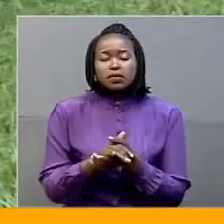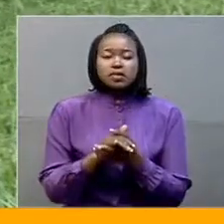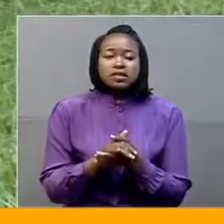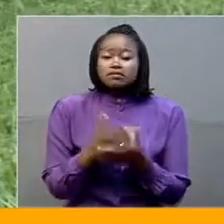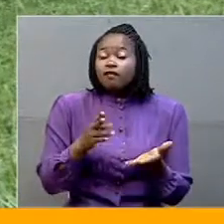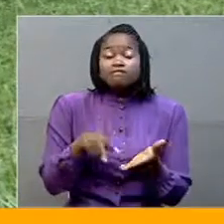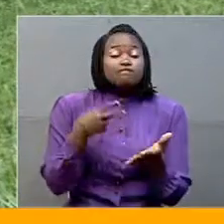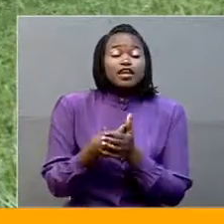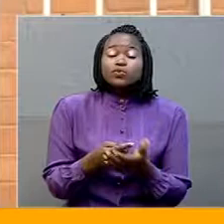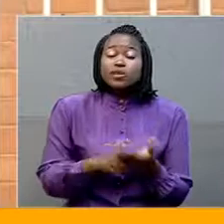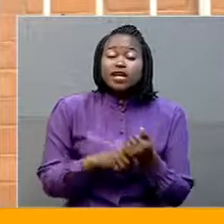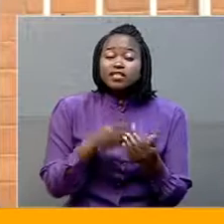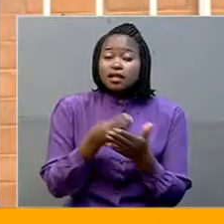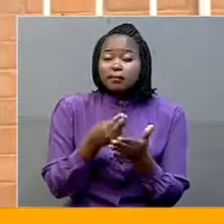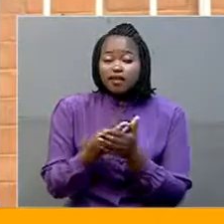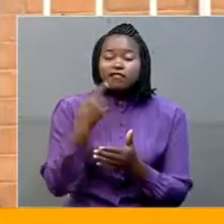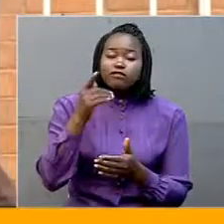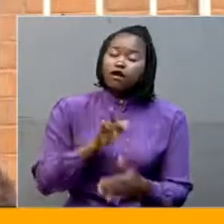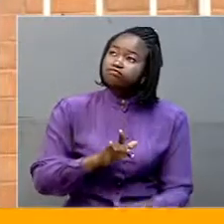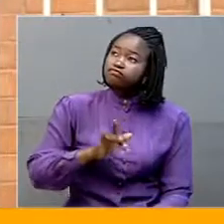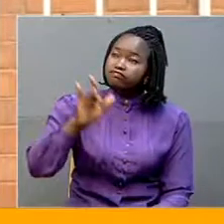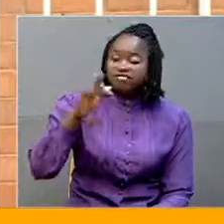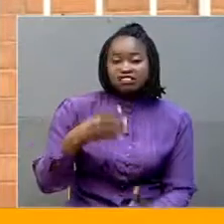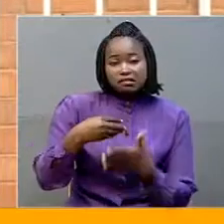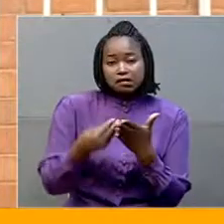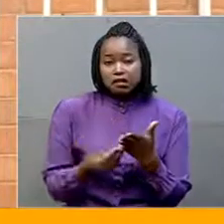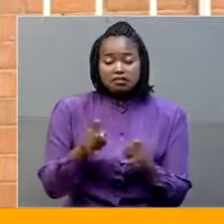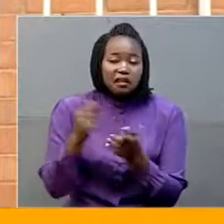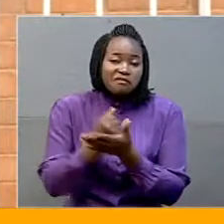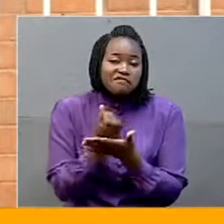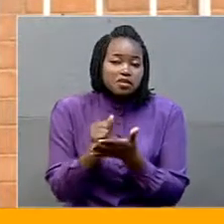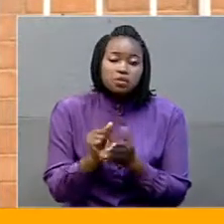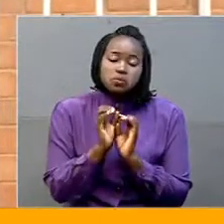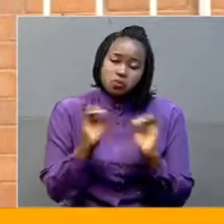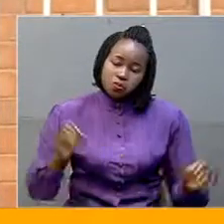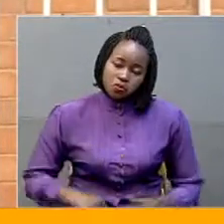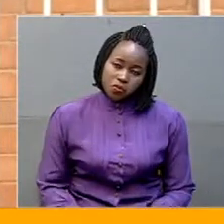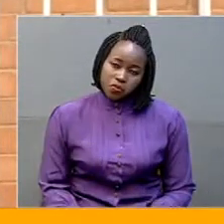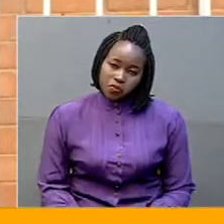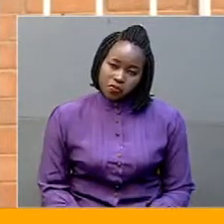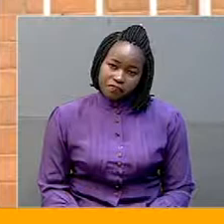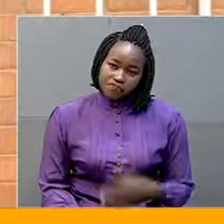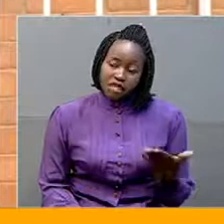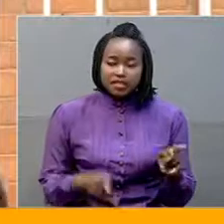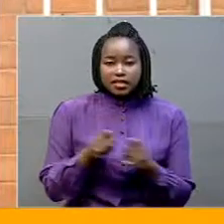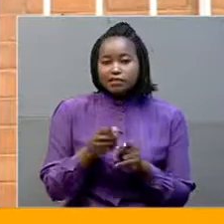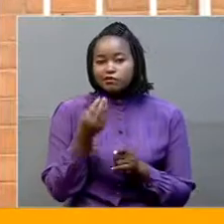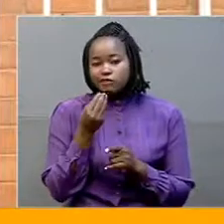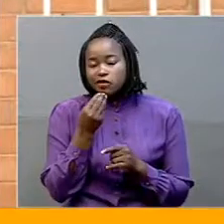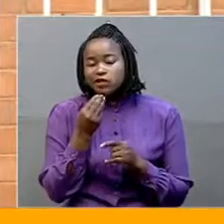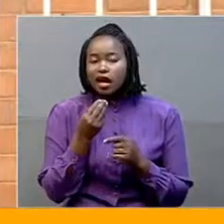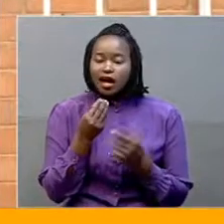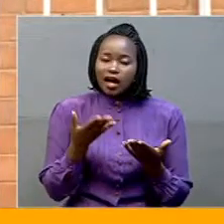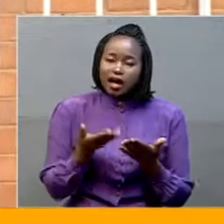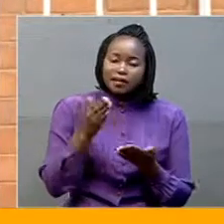to raise the required amount. Because the family relies on subsistence agriculture, and I used to do,